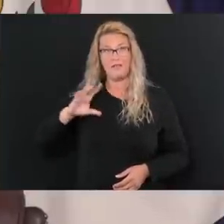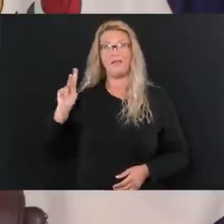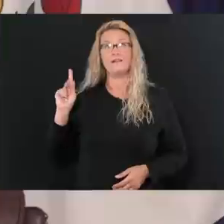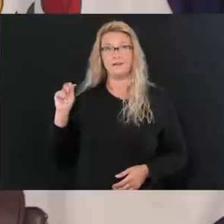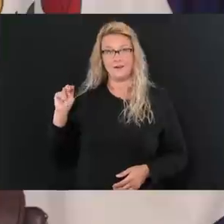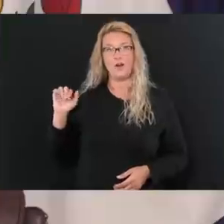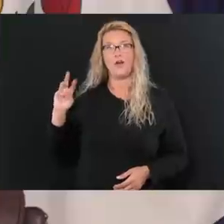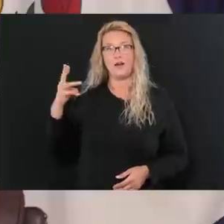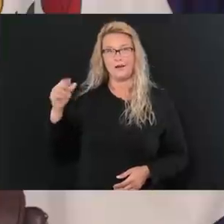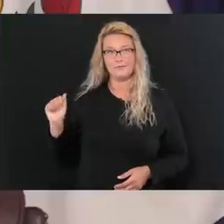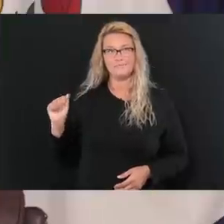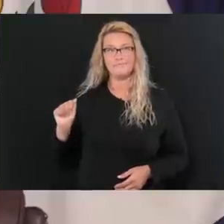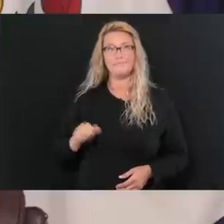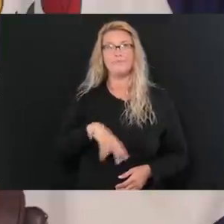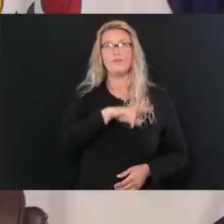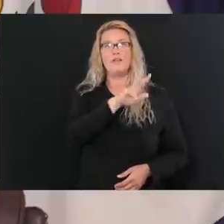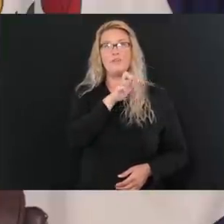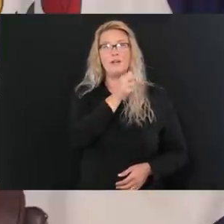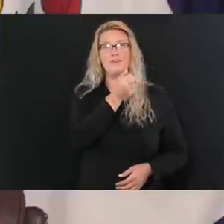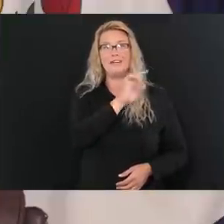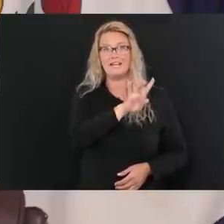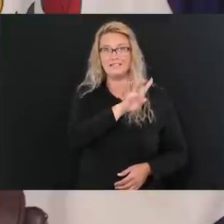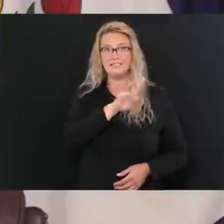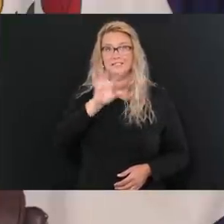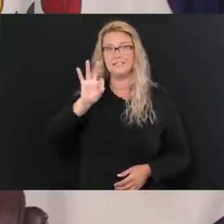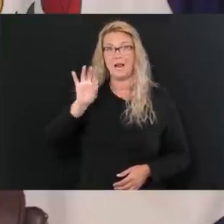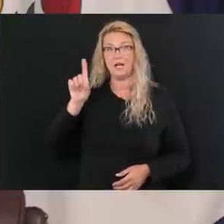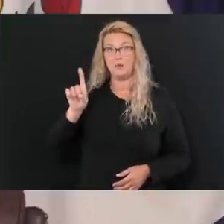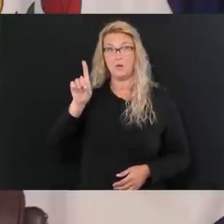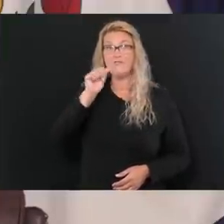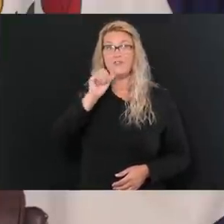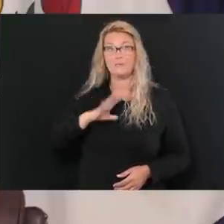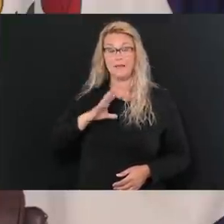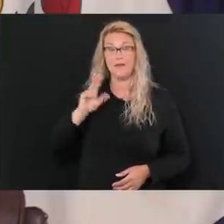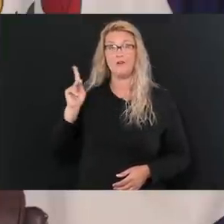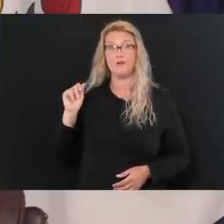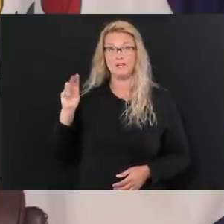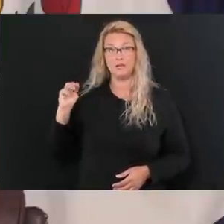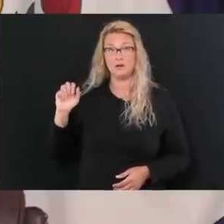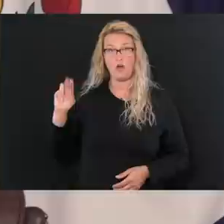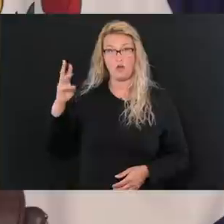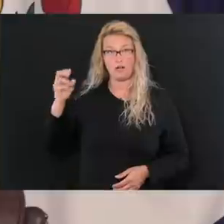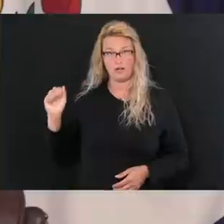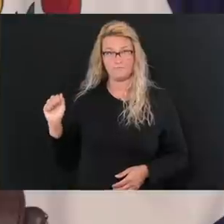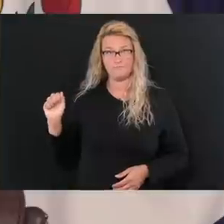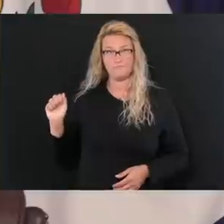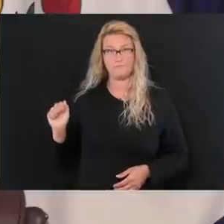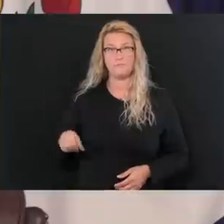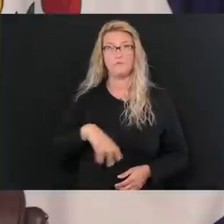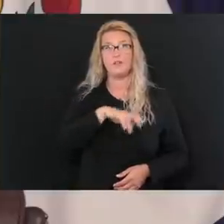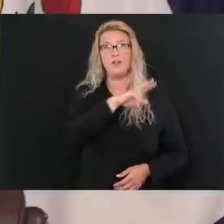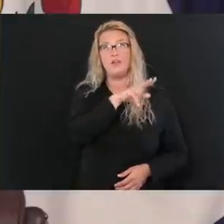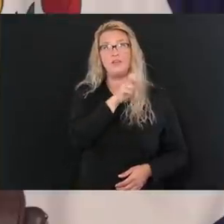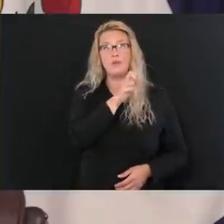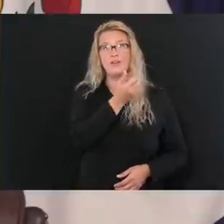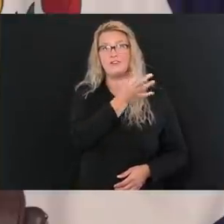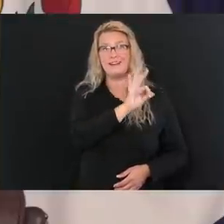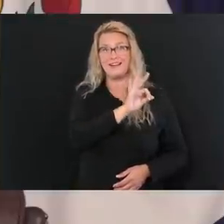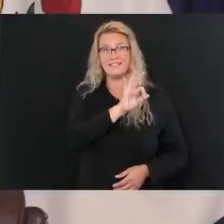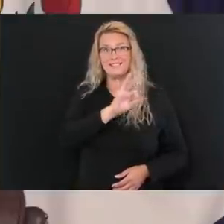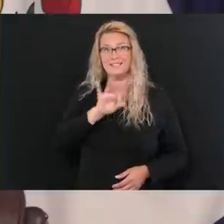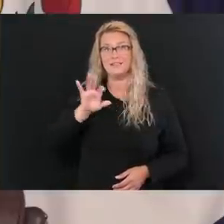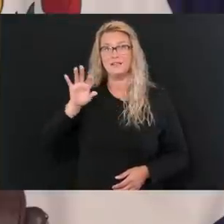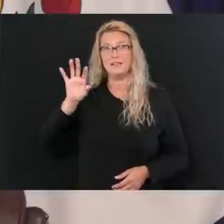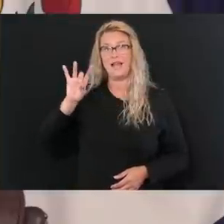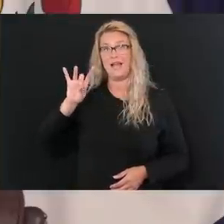County. Our 318th death, a 91-year-old female from Kanawha County. And our 319th death, an